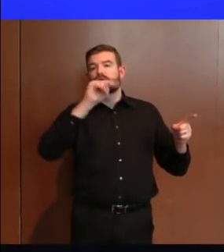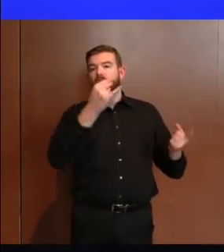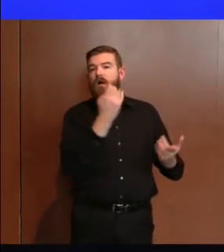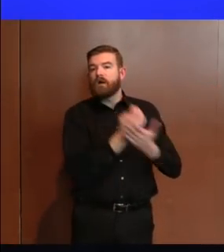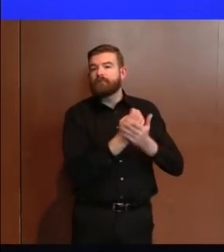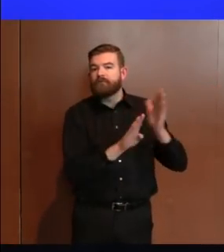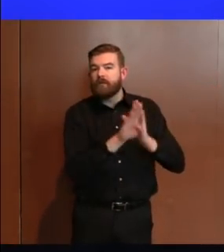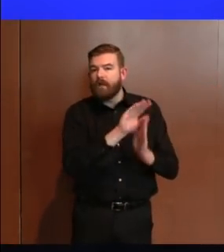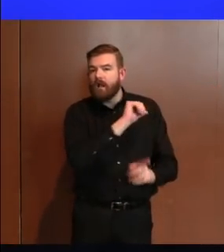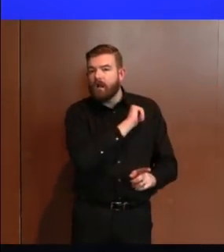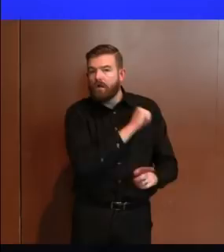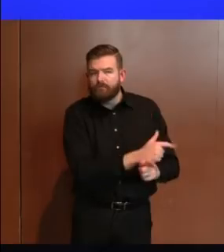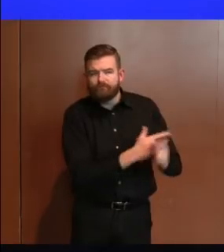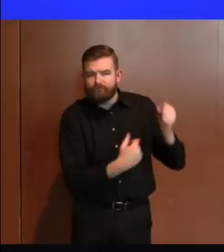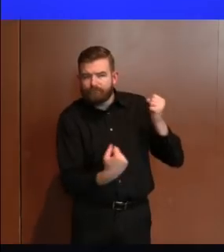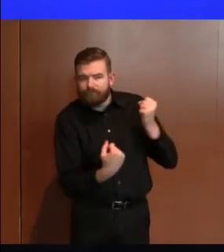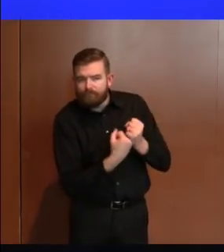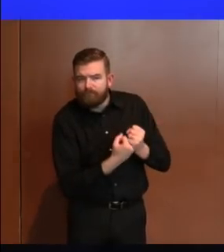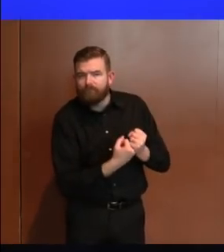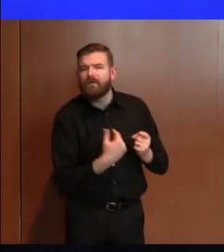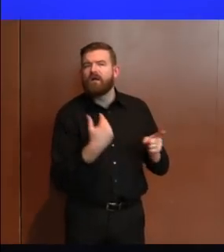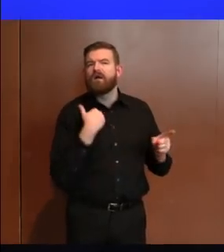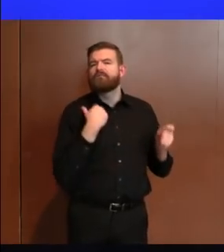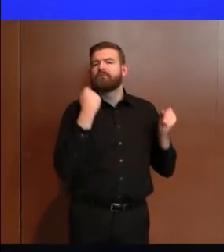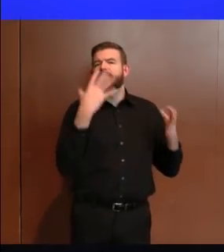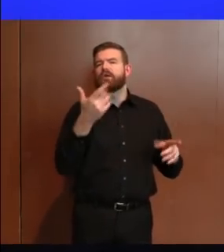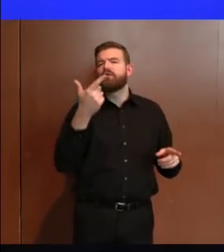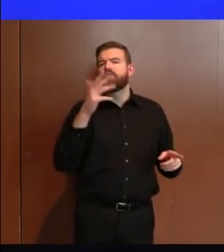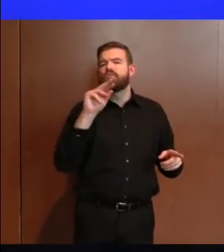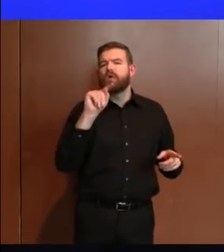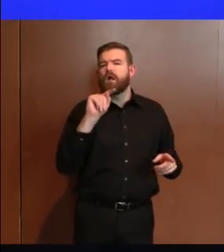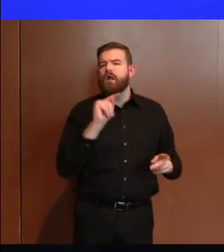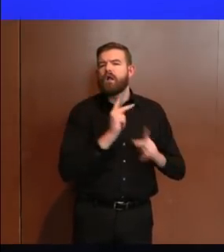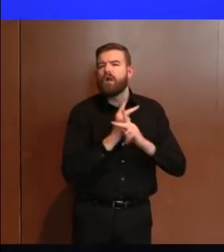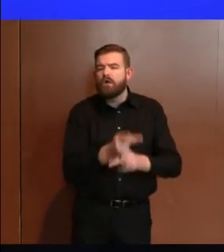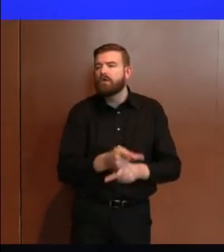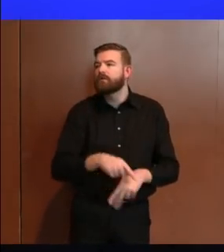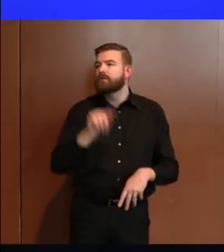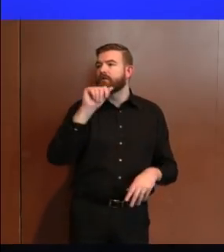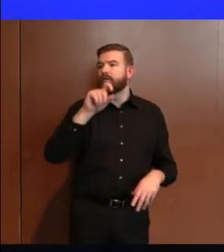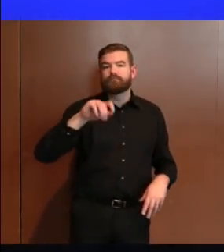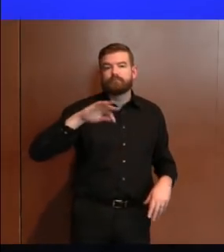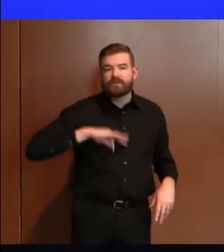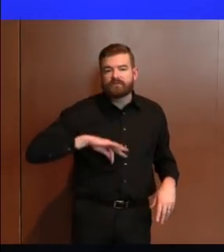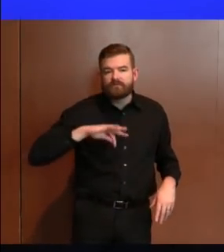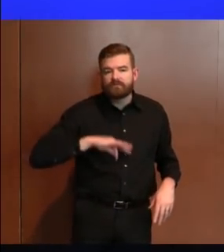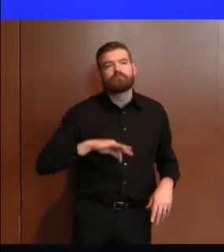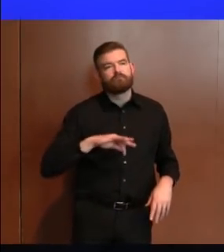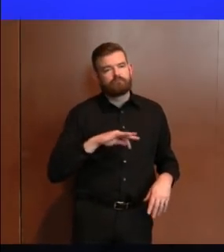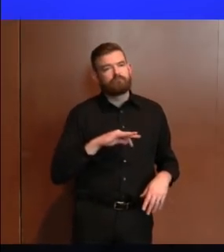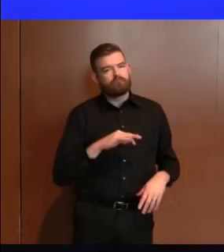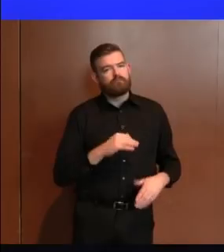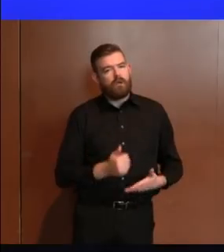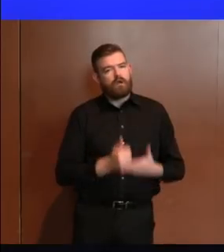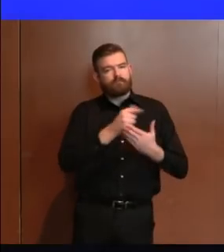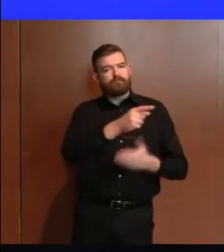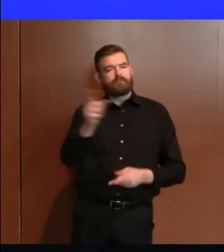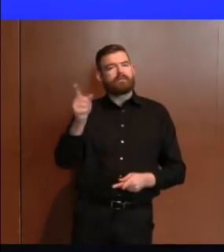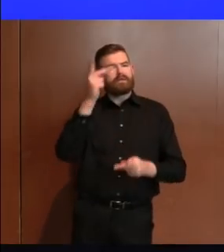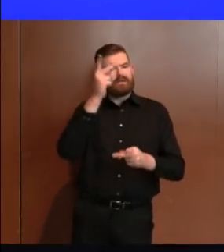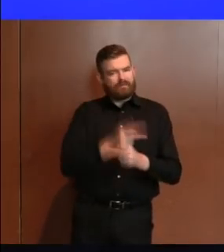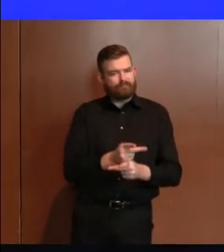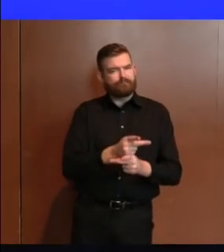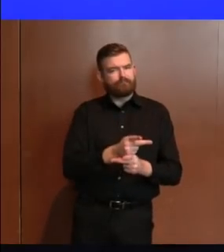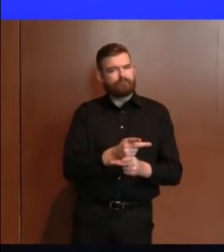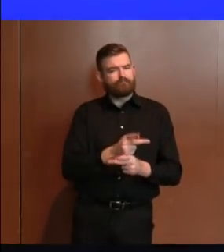loans, and payroll tax credits for keeping employees on the payroll that my colleague Tim Sullivan talked about here yesterday. The Federal CARES Act,